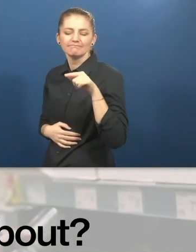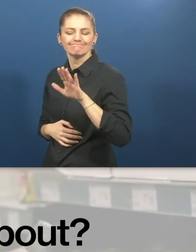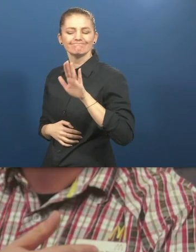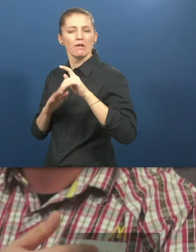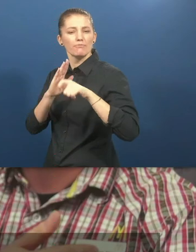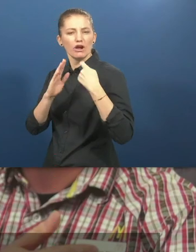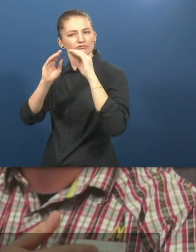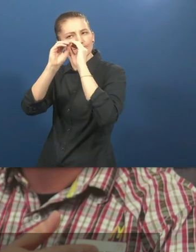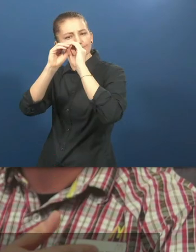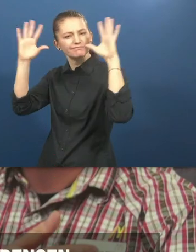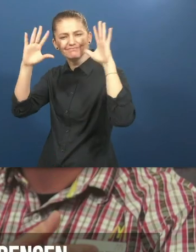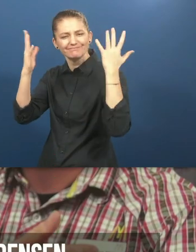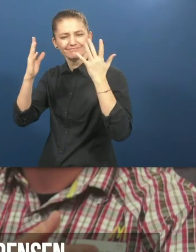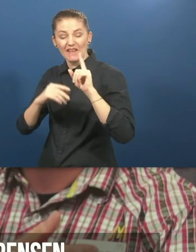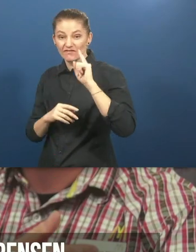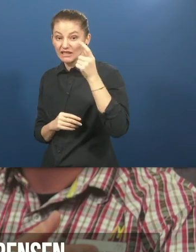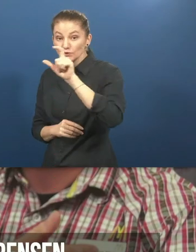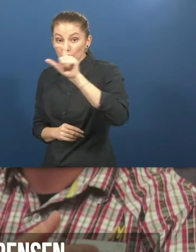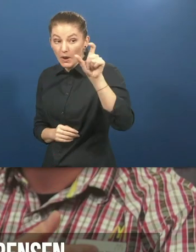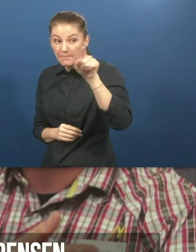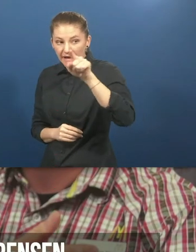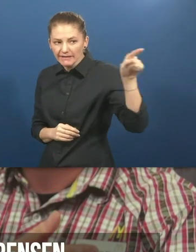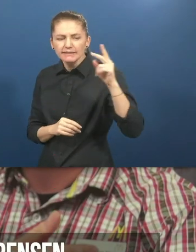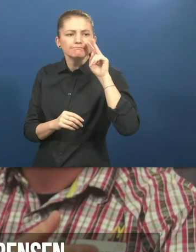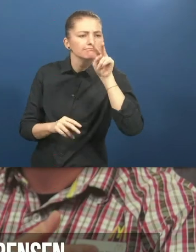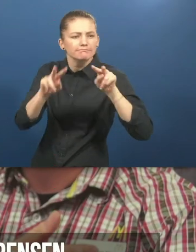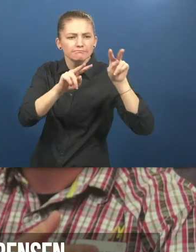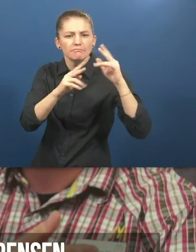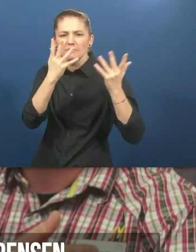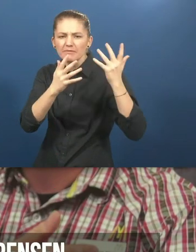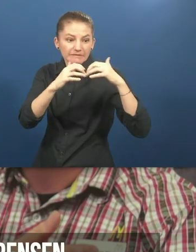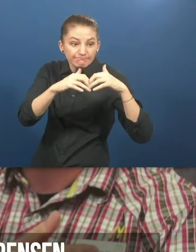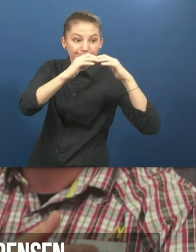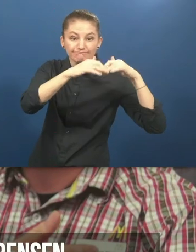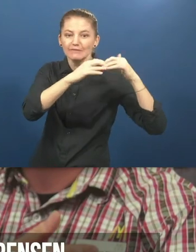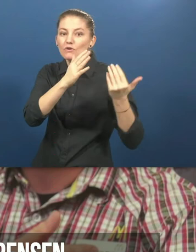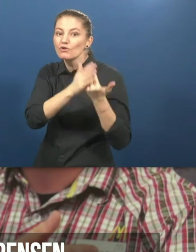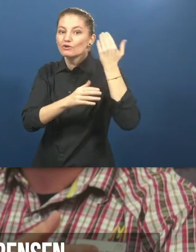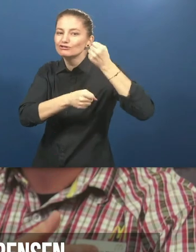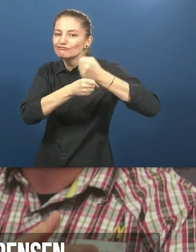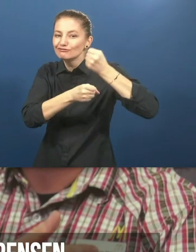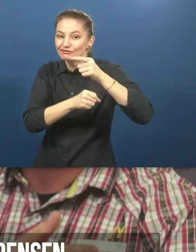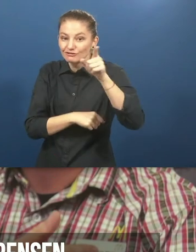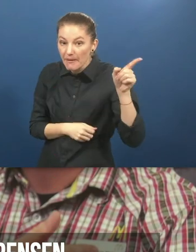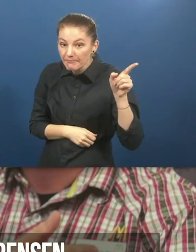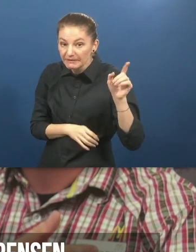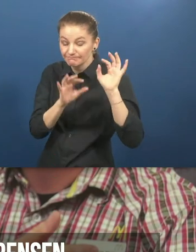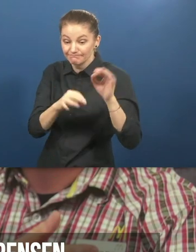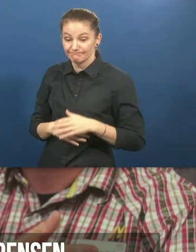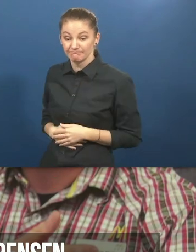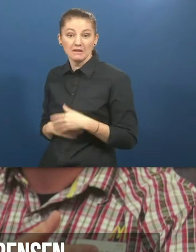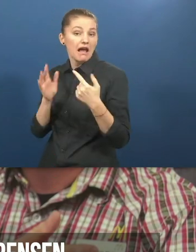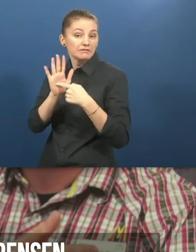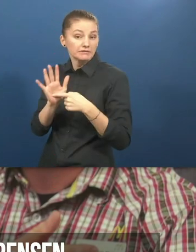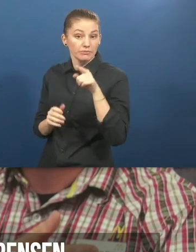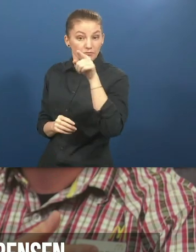The basic principle behind Klapjob is that we create and design the jobs first in the